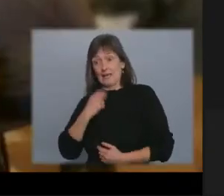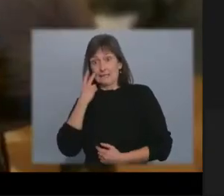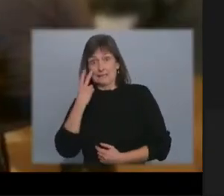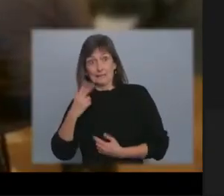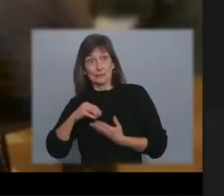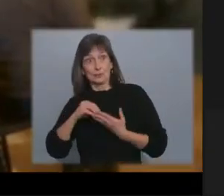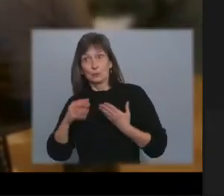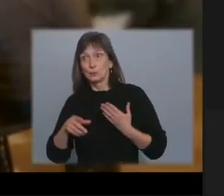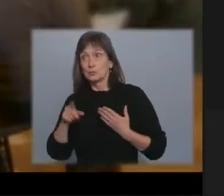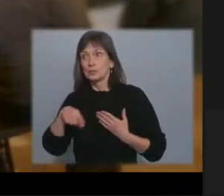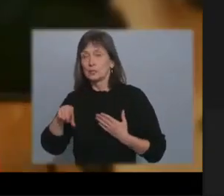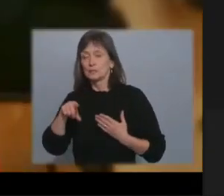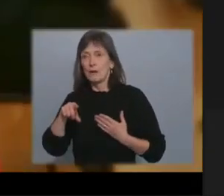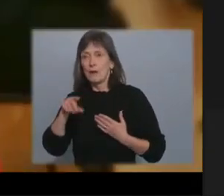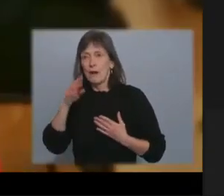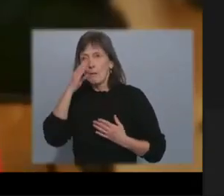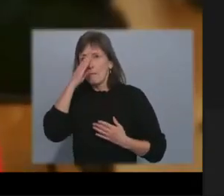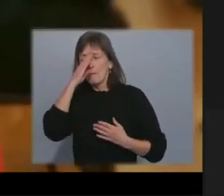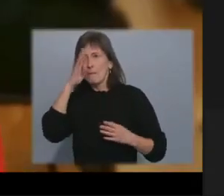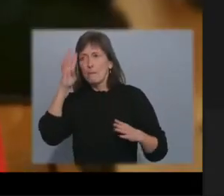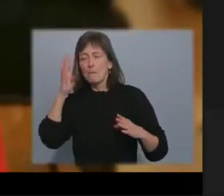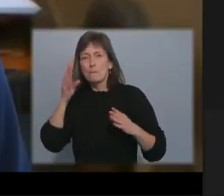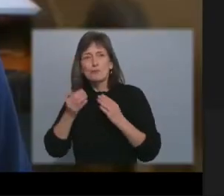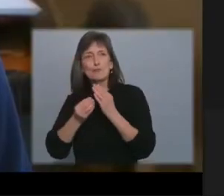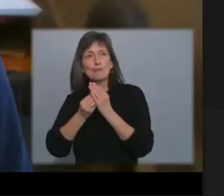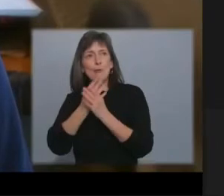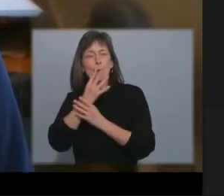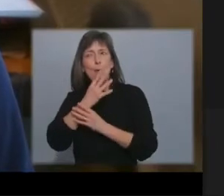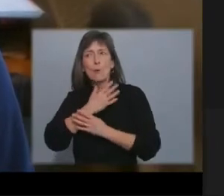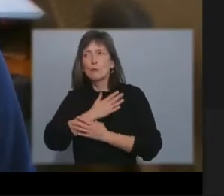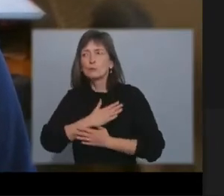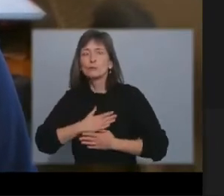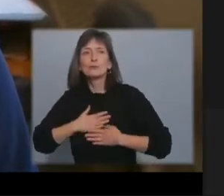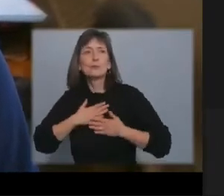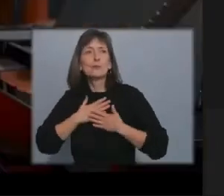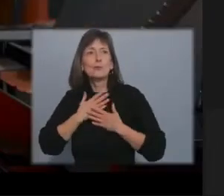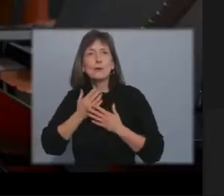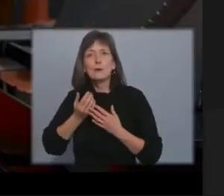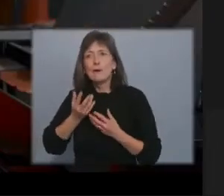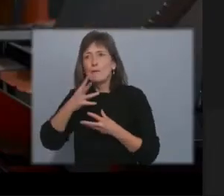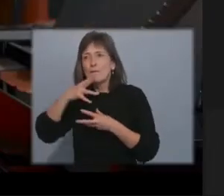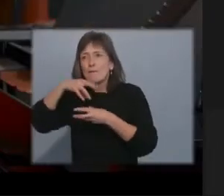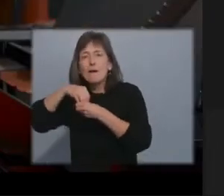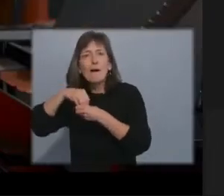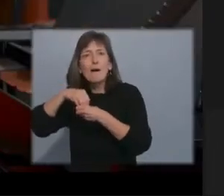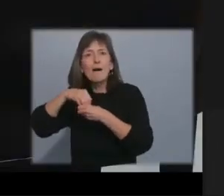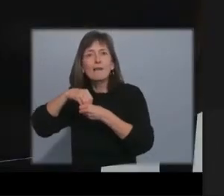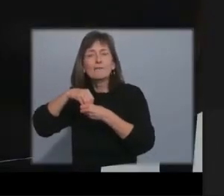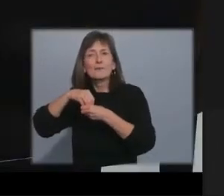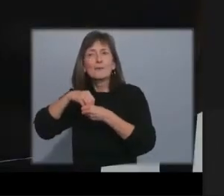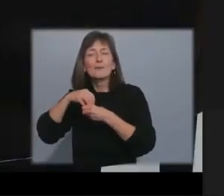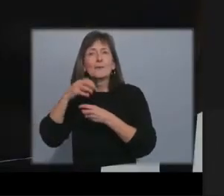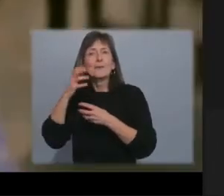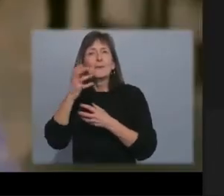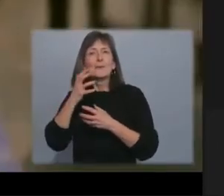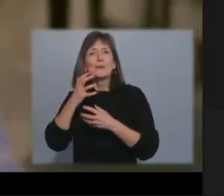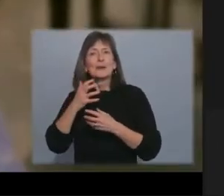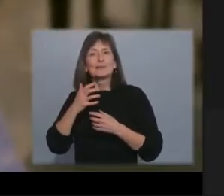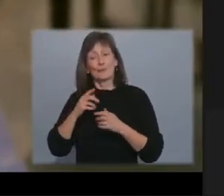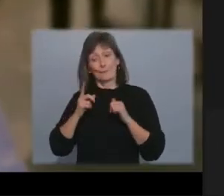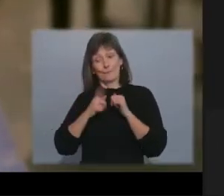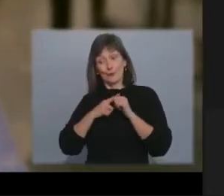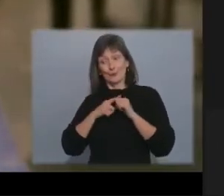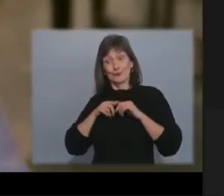growing and and enjoying something and then evolving into something that can exceed your